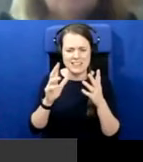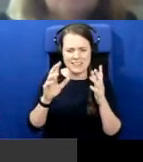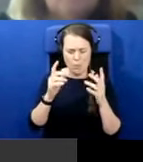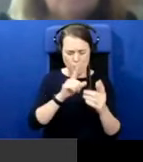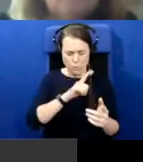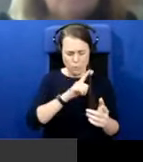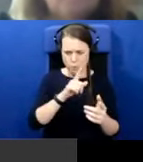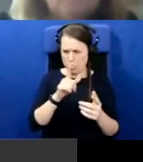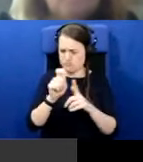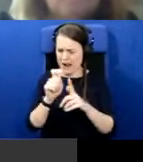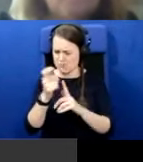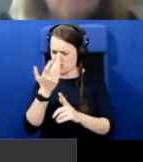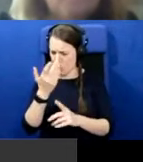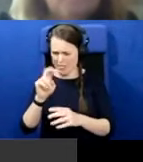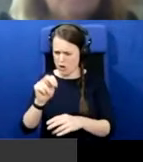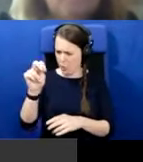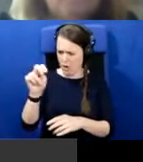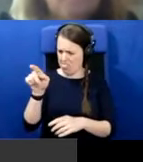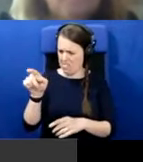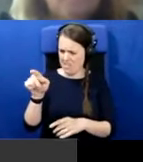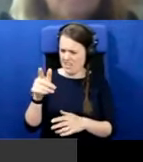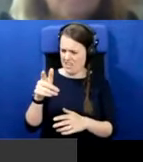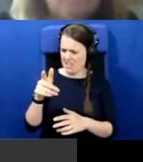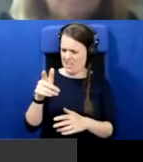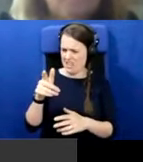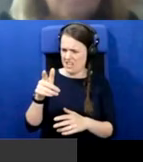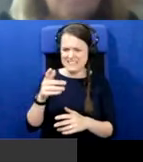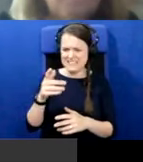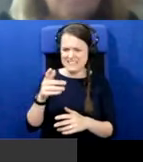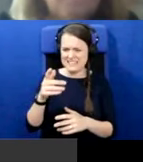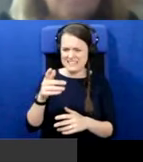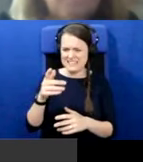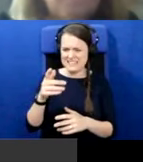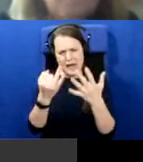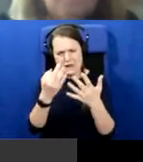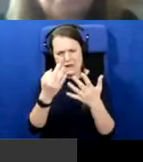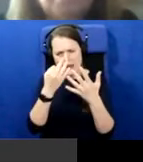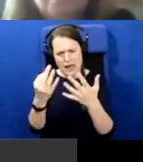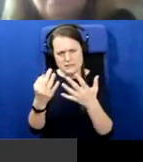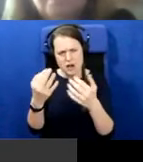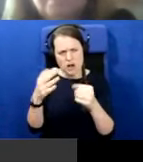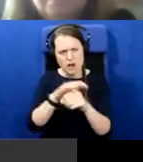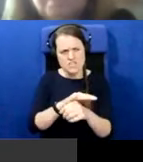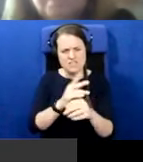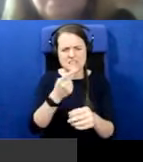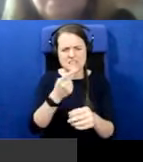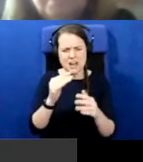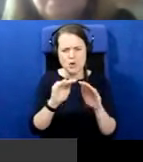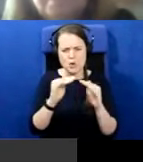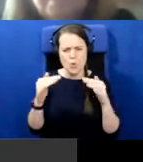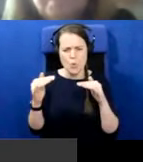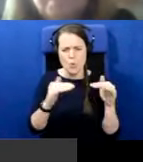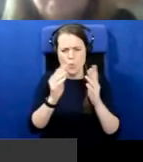the North, where the seven and eight-year-olds are doing the Second World War and learning about Anne Frank in concentration